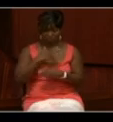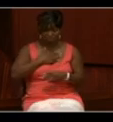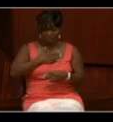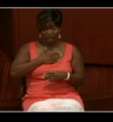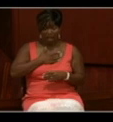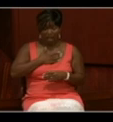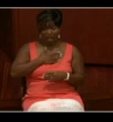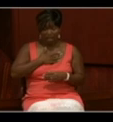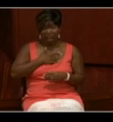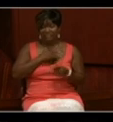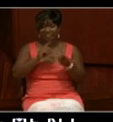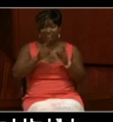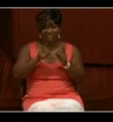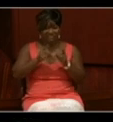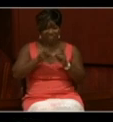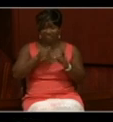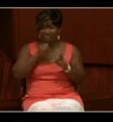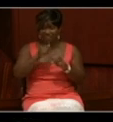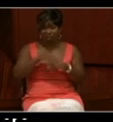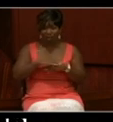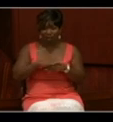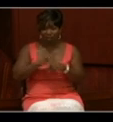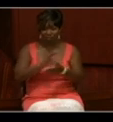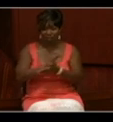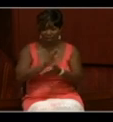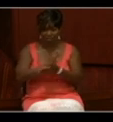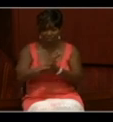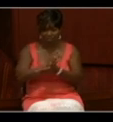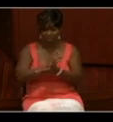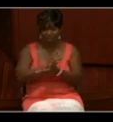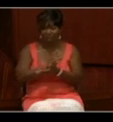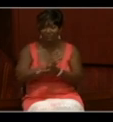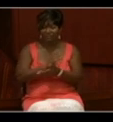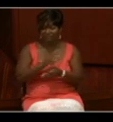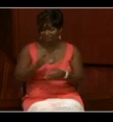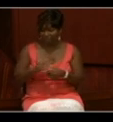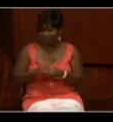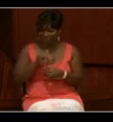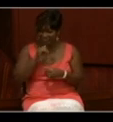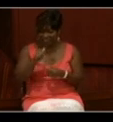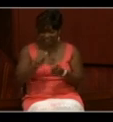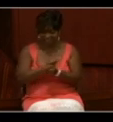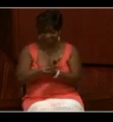only digital. They are not on any original paper, so there's no defacing of any of our documents.